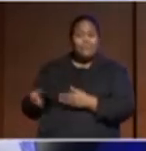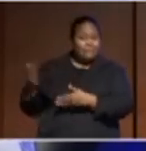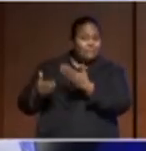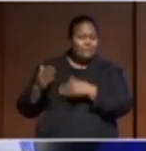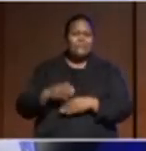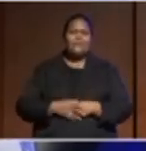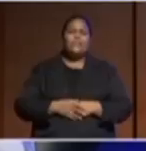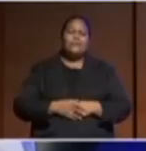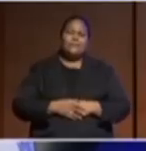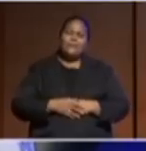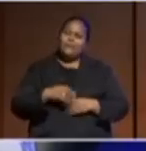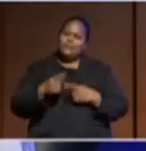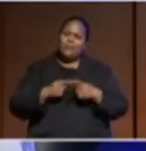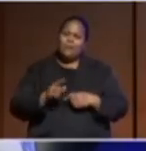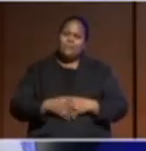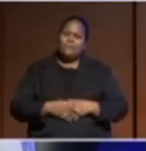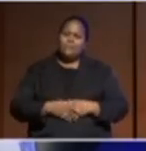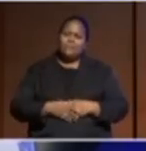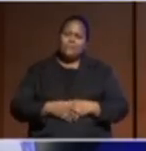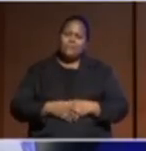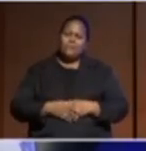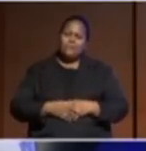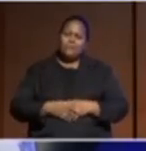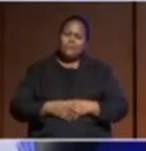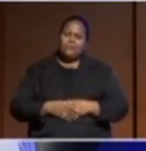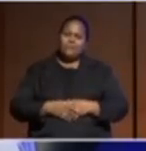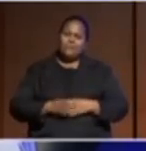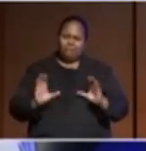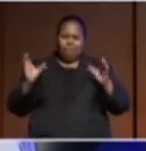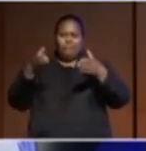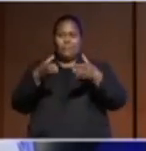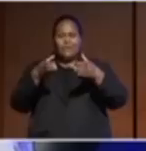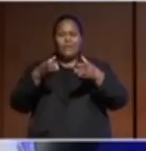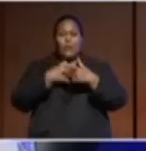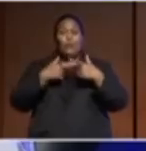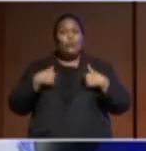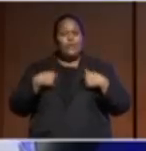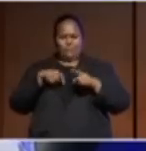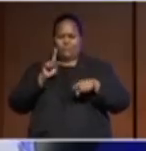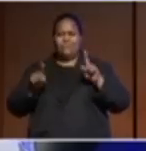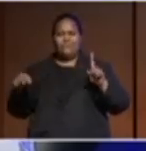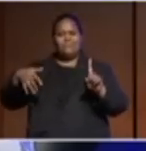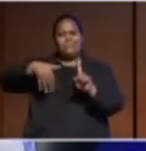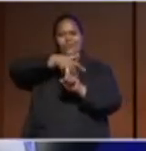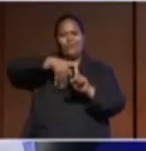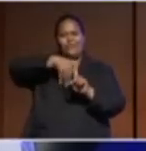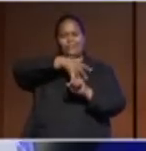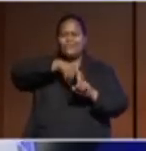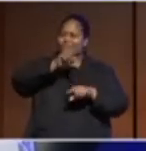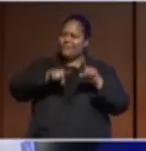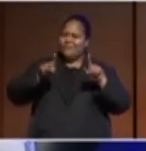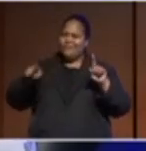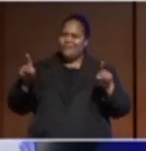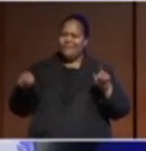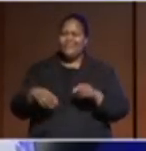You know, we come from countries and societies that are communal. We are brought